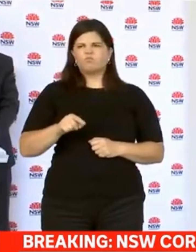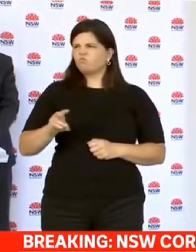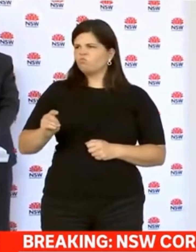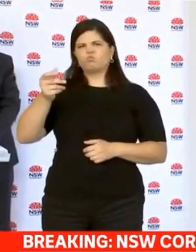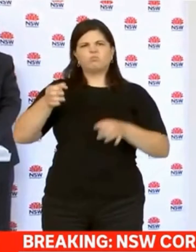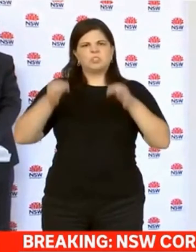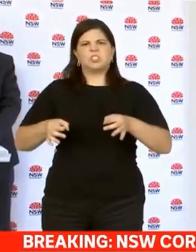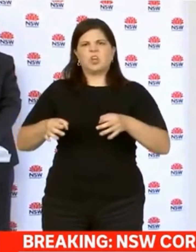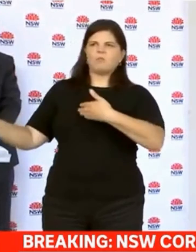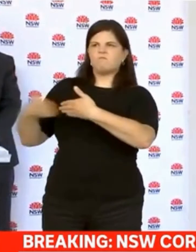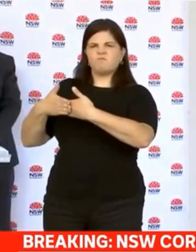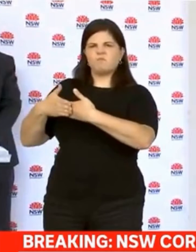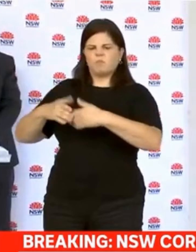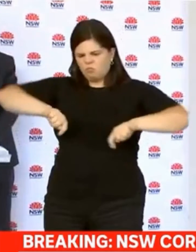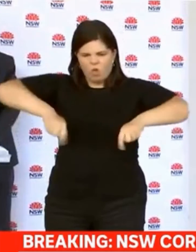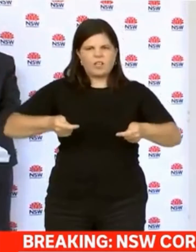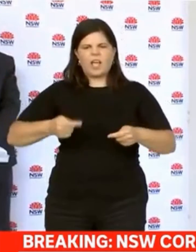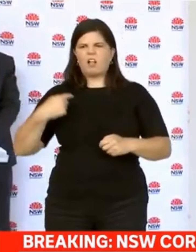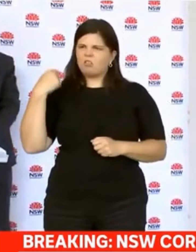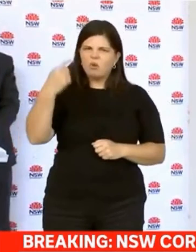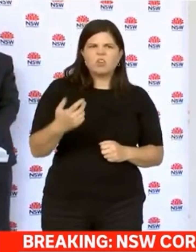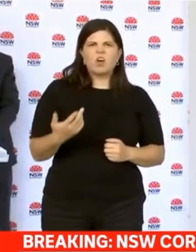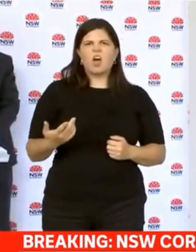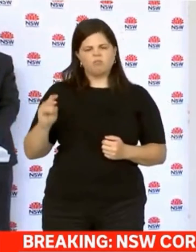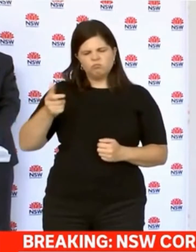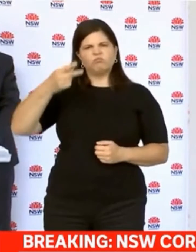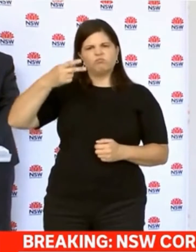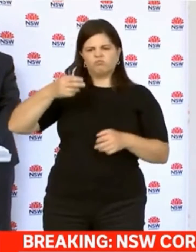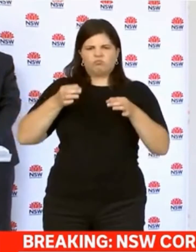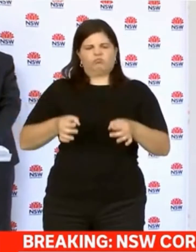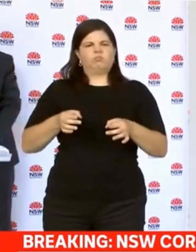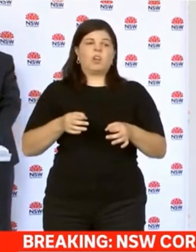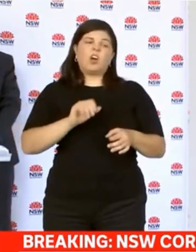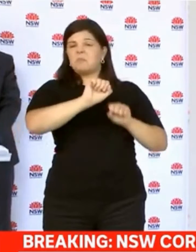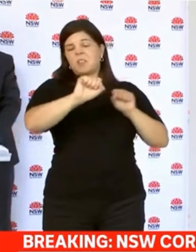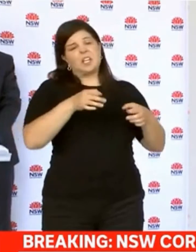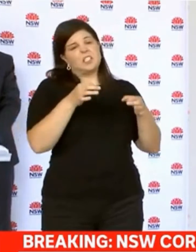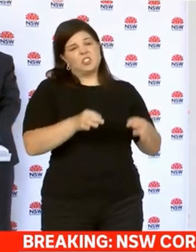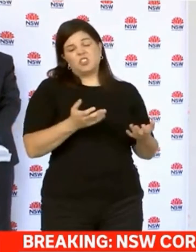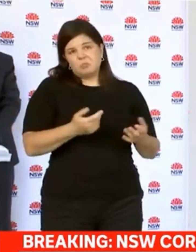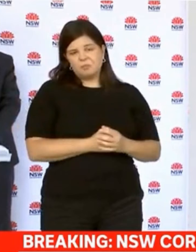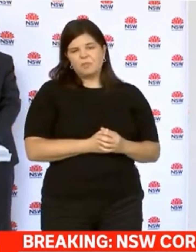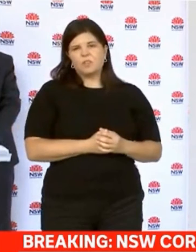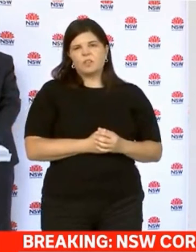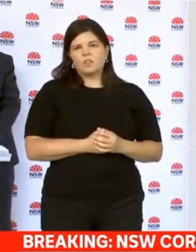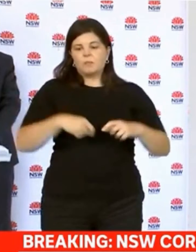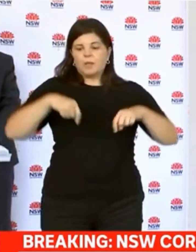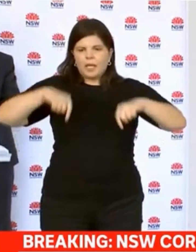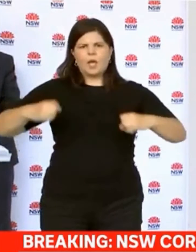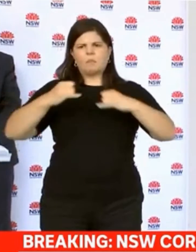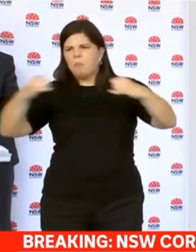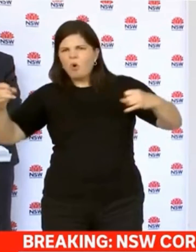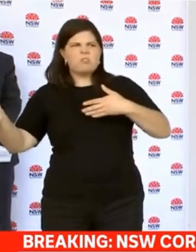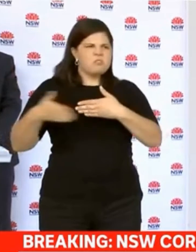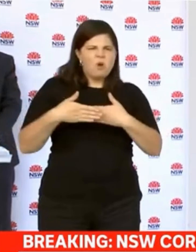very quickly. They've chosen to have lockdowns for prolonged periods very quickly. And that's a matter for them. But what we want to do in New